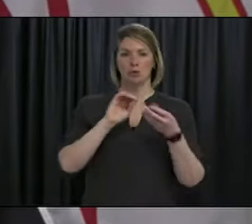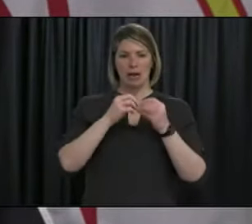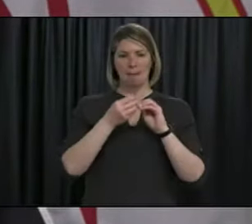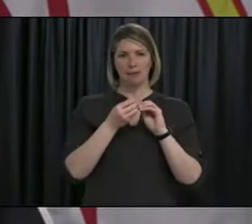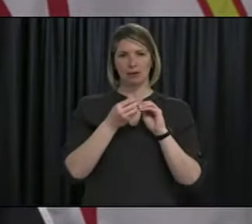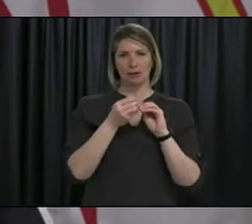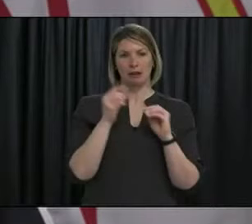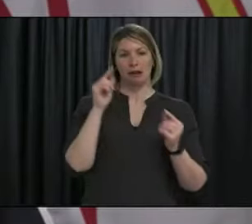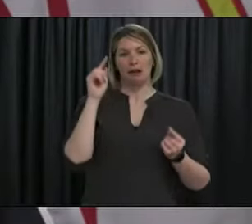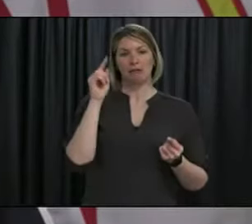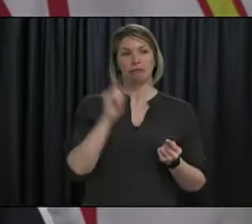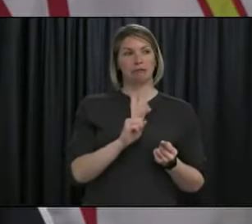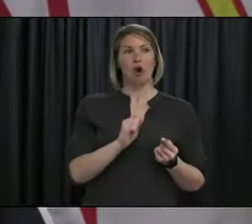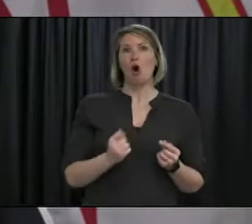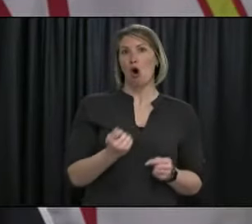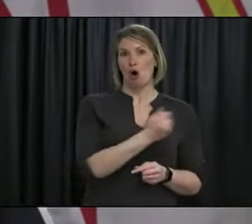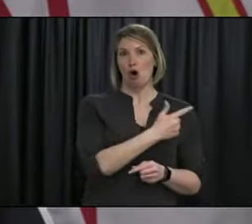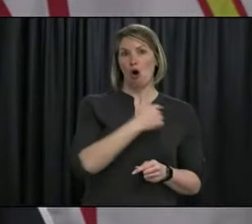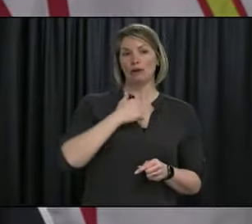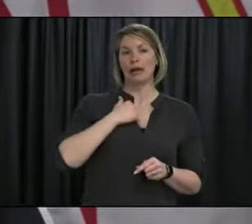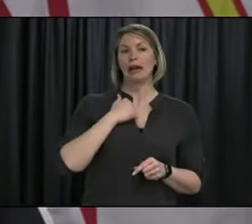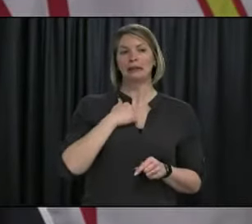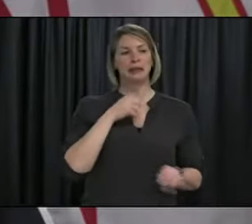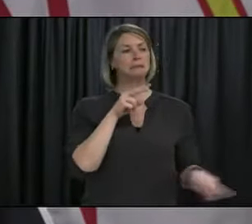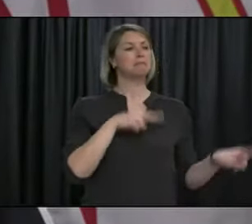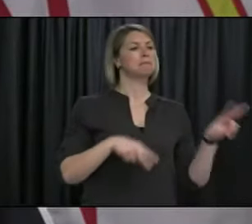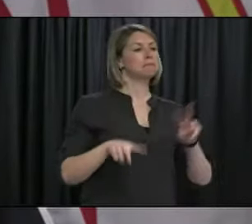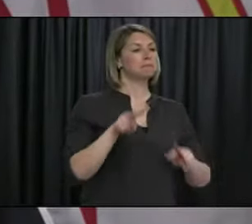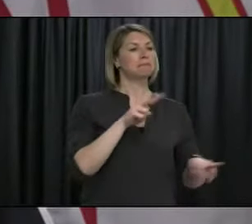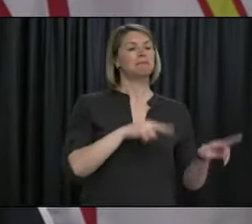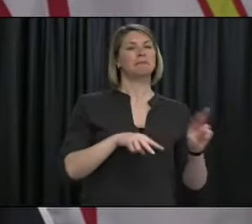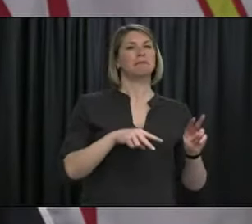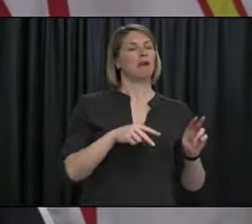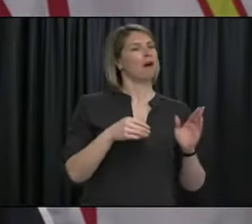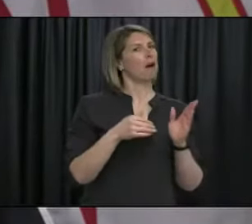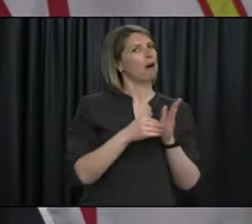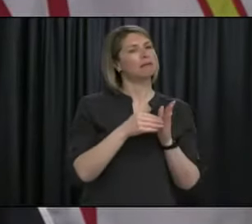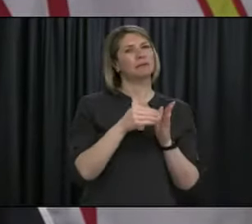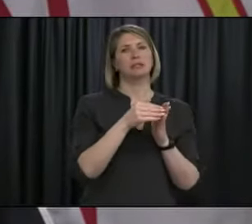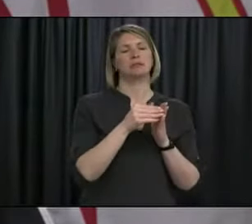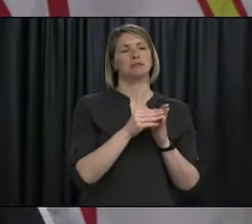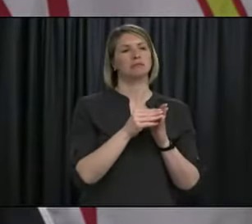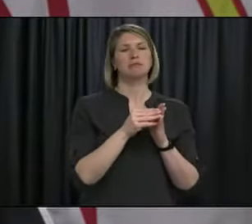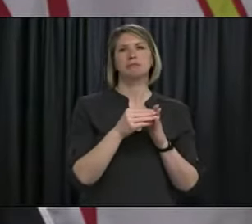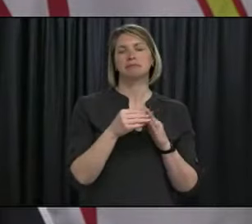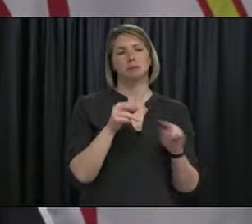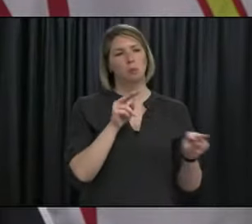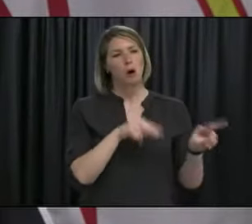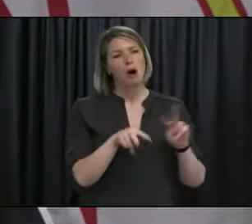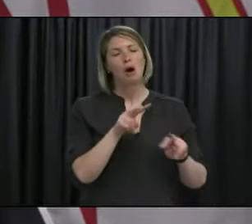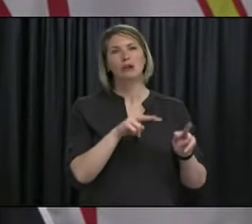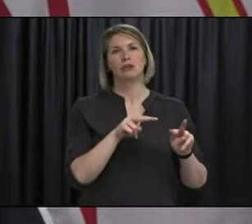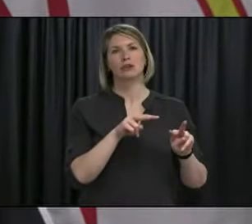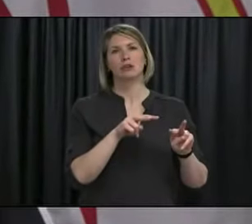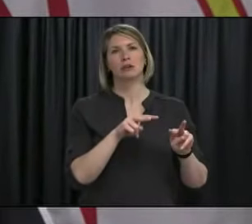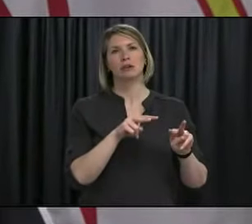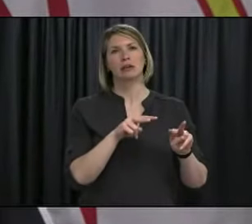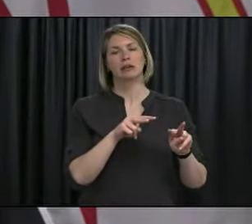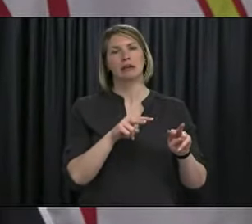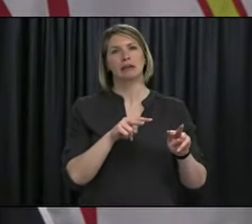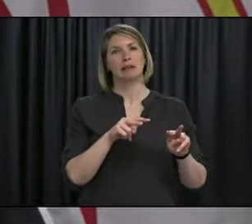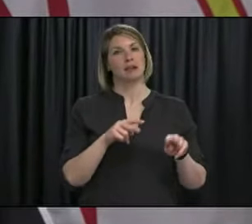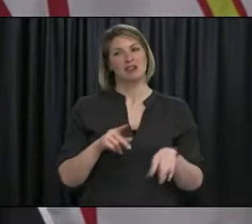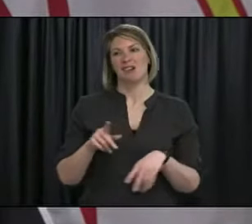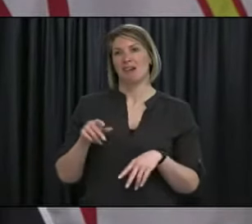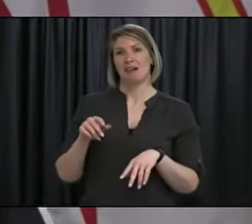then certainly we will be looking at that. We reassess things on a regular basis. We're always asking those questions. We meet as a team